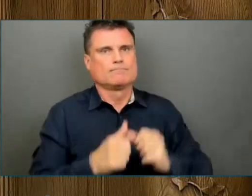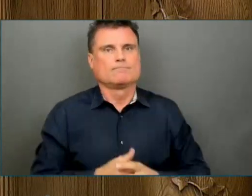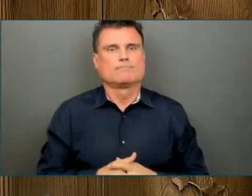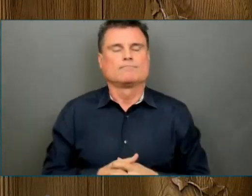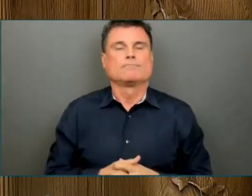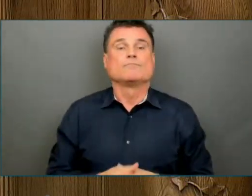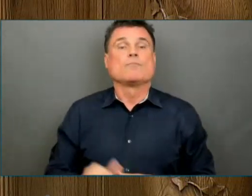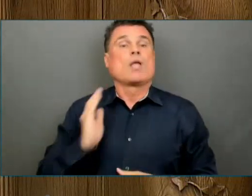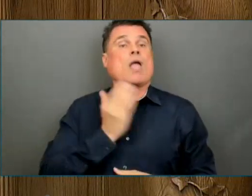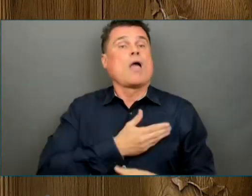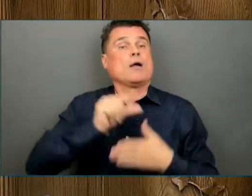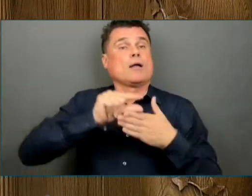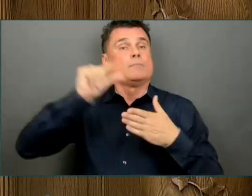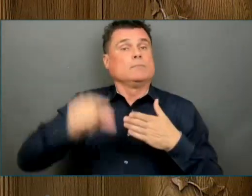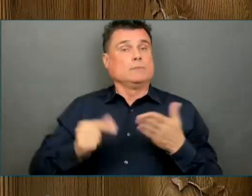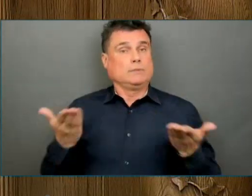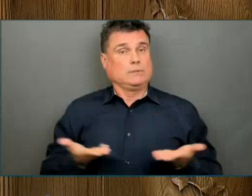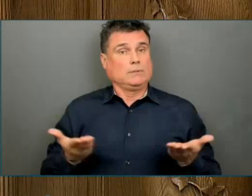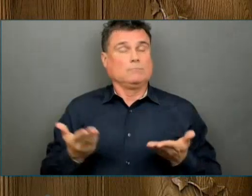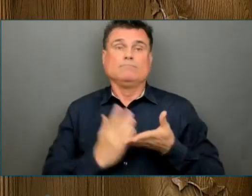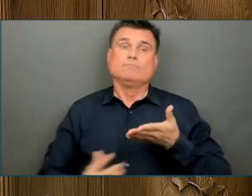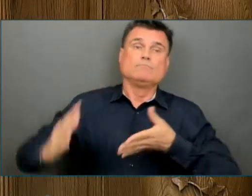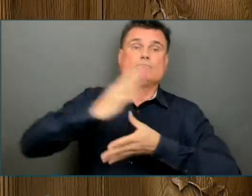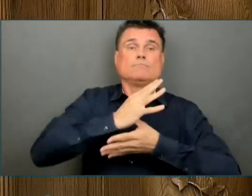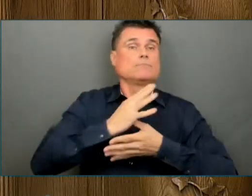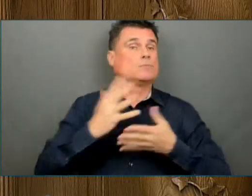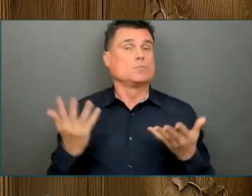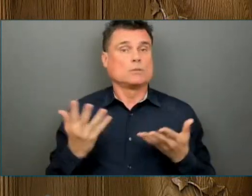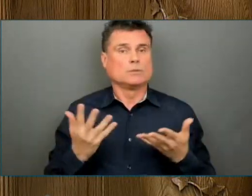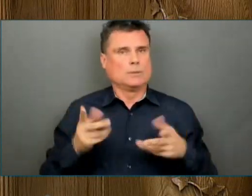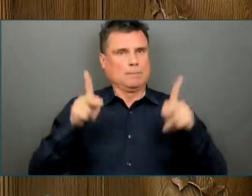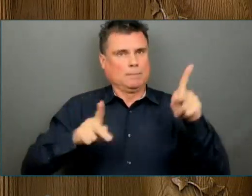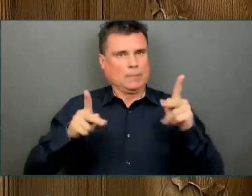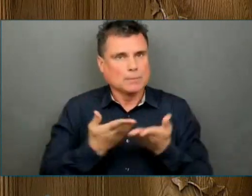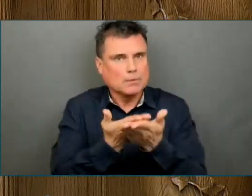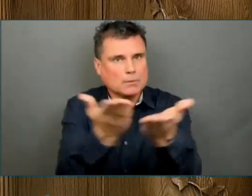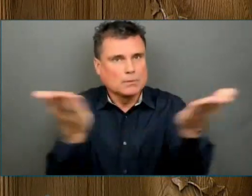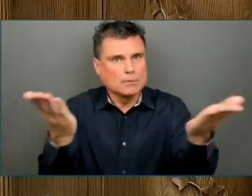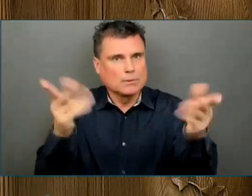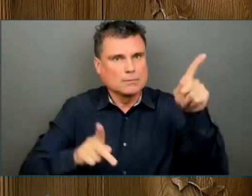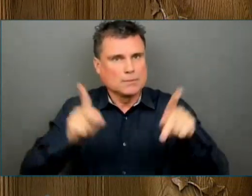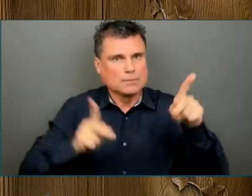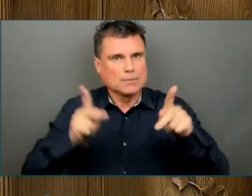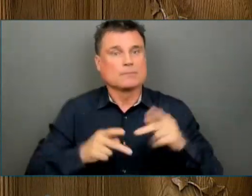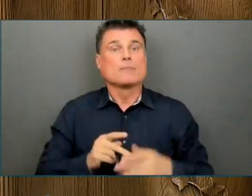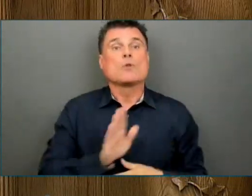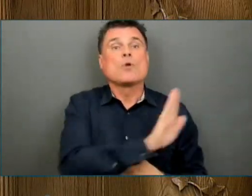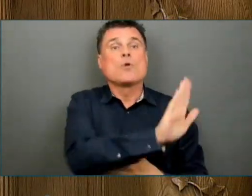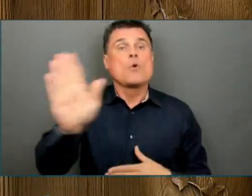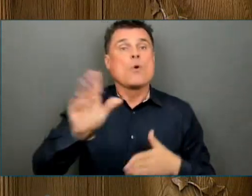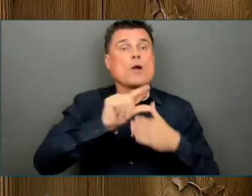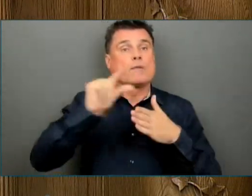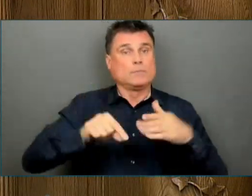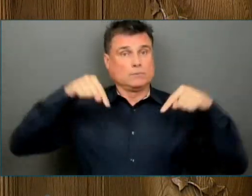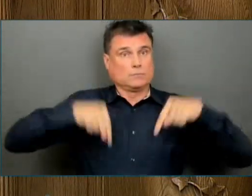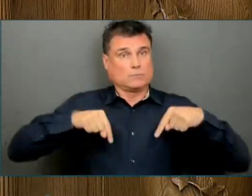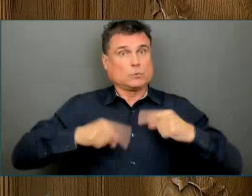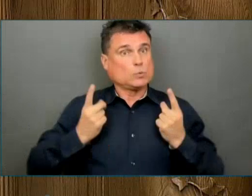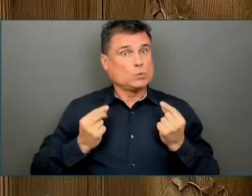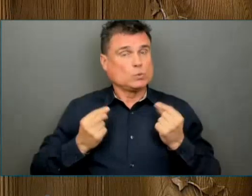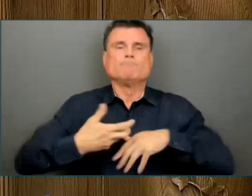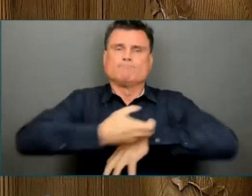waver. Your government moved quickly to provide relief for renters, middle-class families and the most vulnerable.